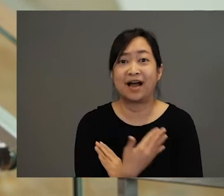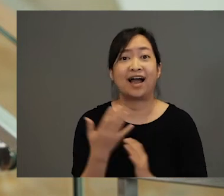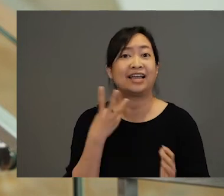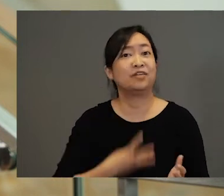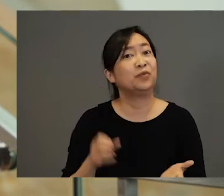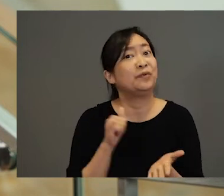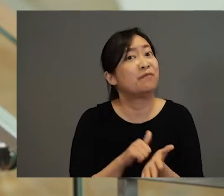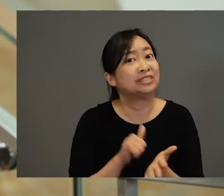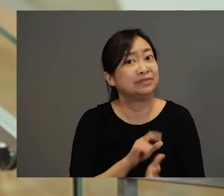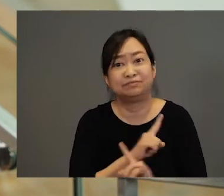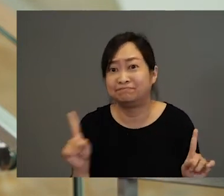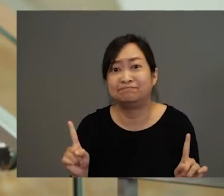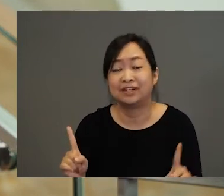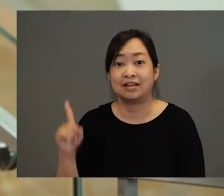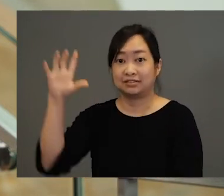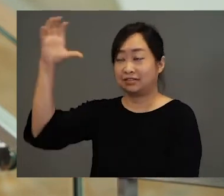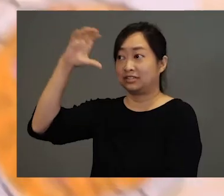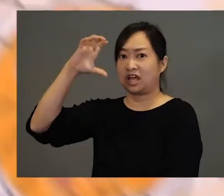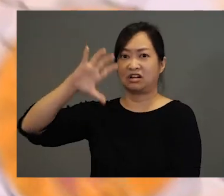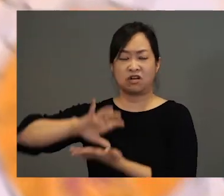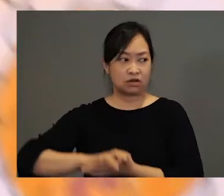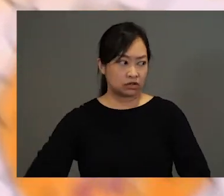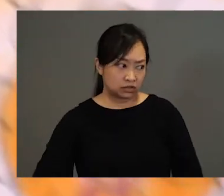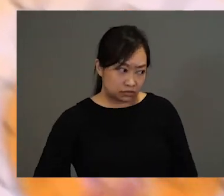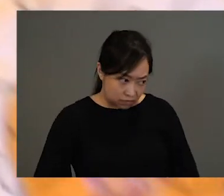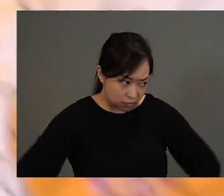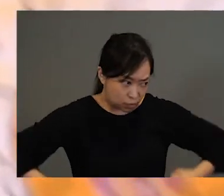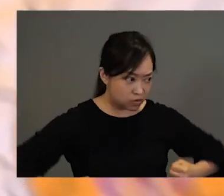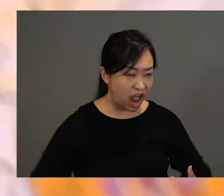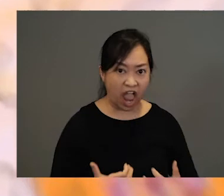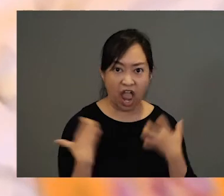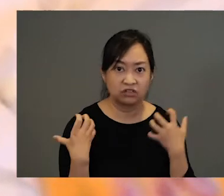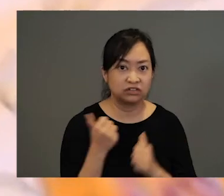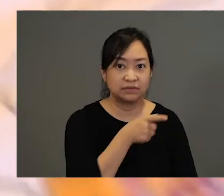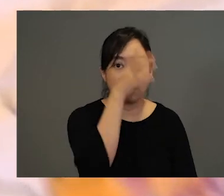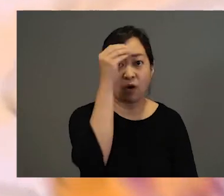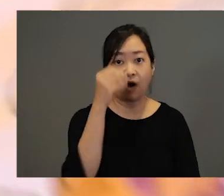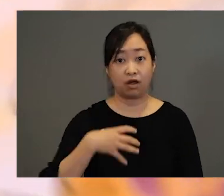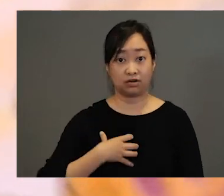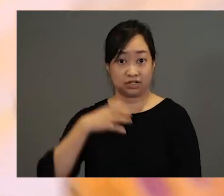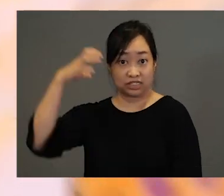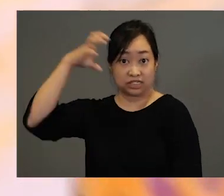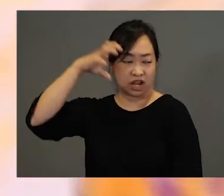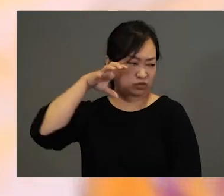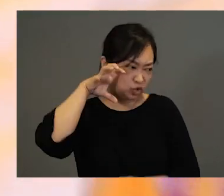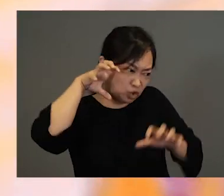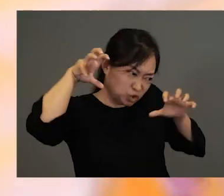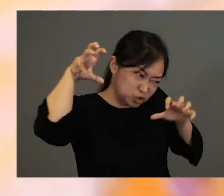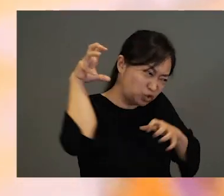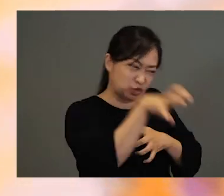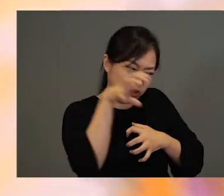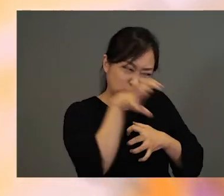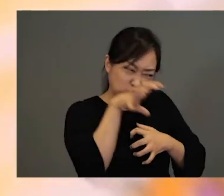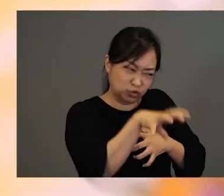impossible wish. The mighty sun became angry with the little boy. And the mighty sun shone down